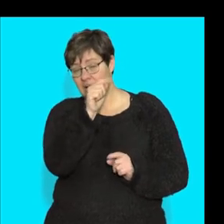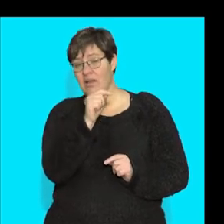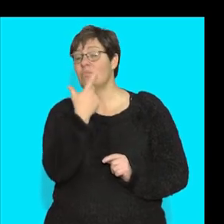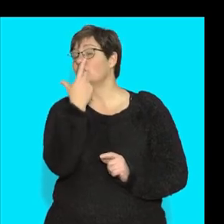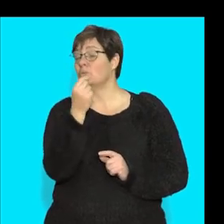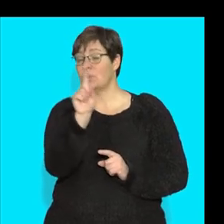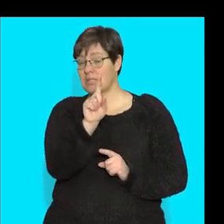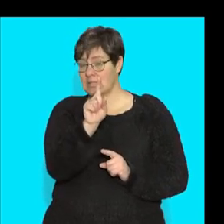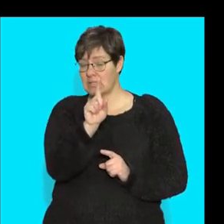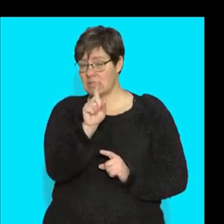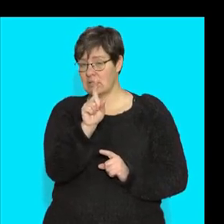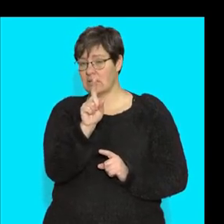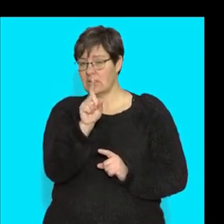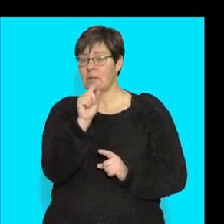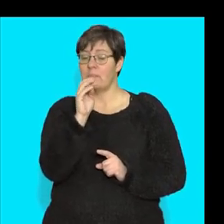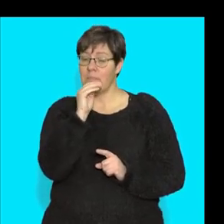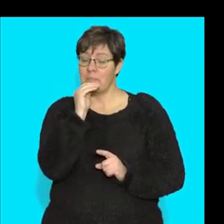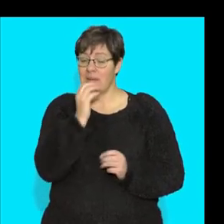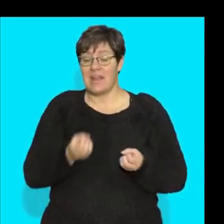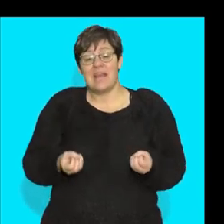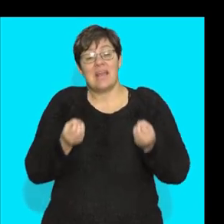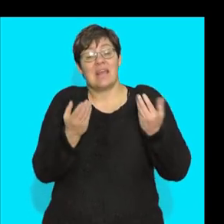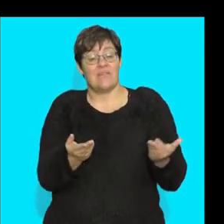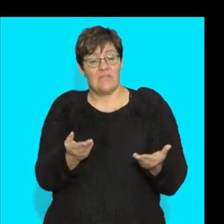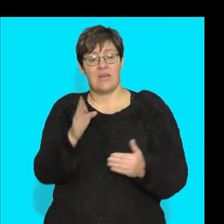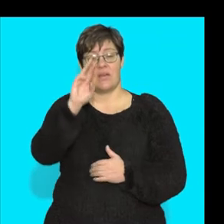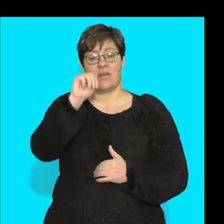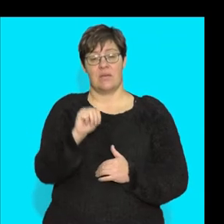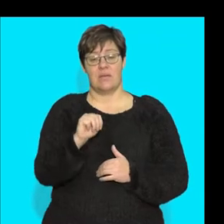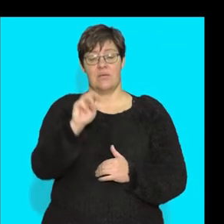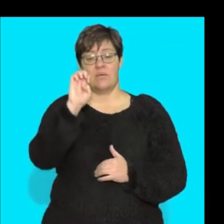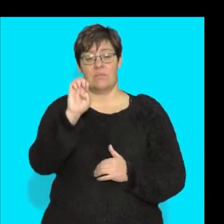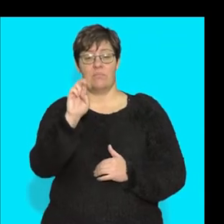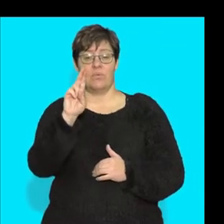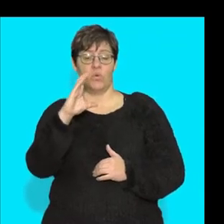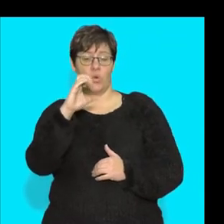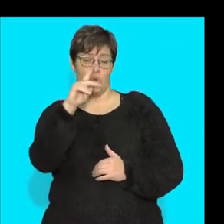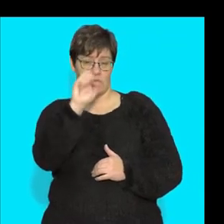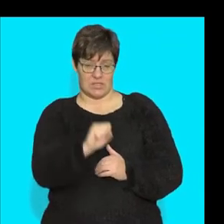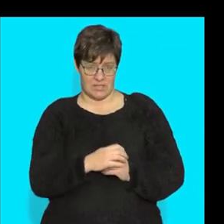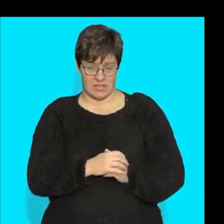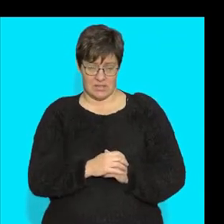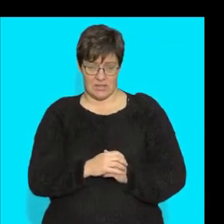tissue do? It secretes, where is it?